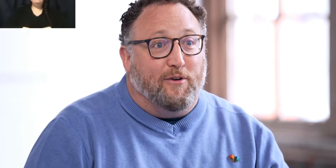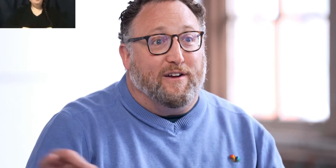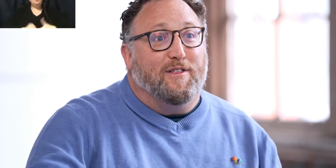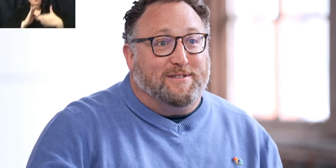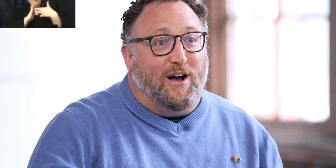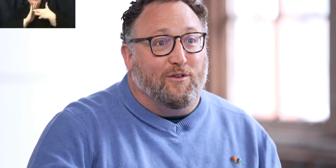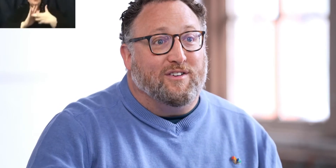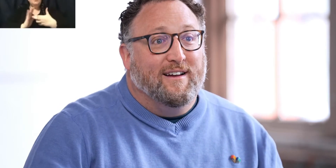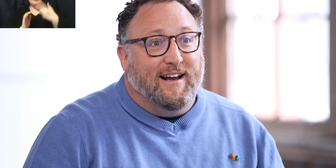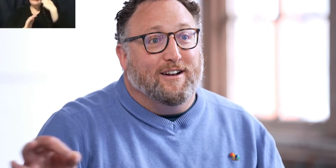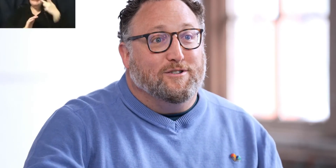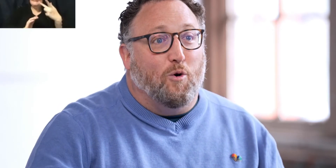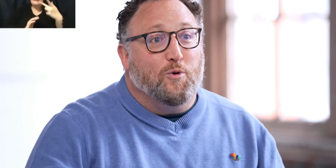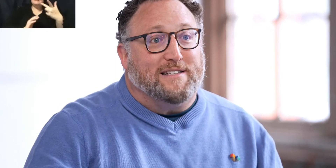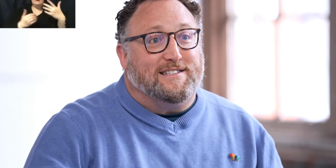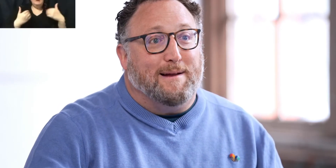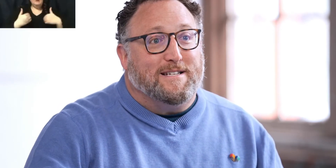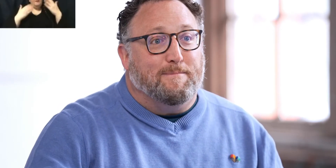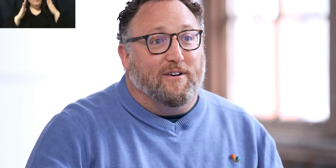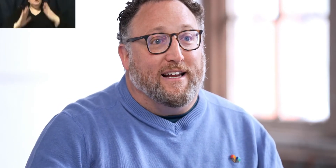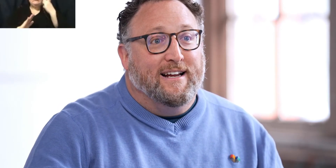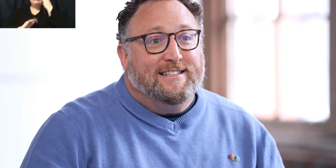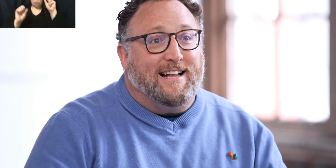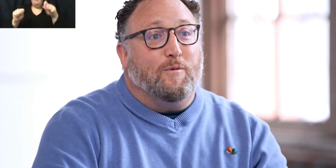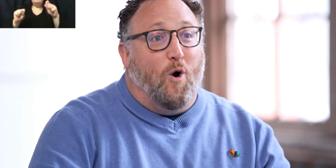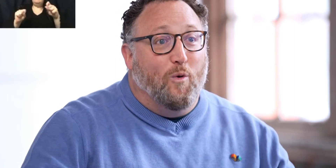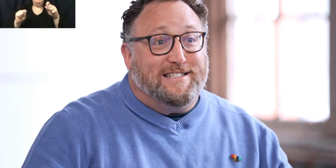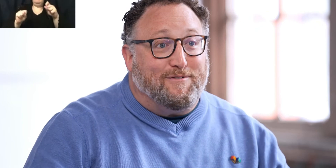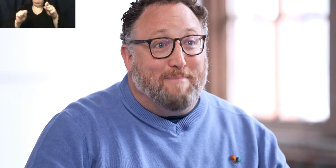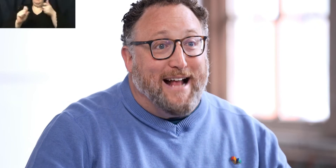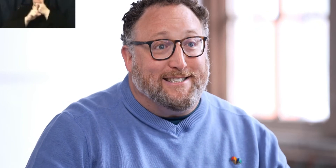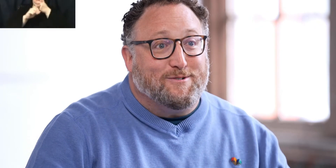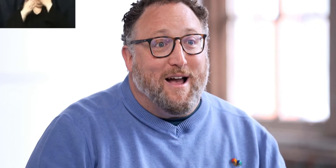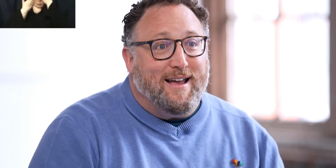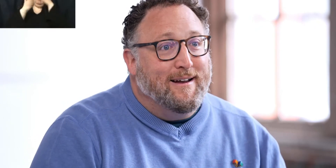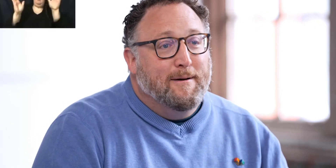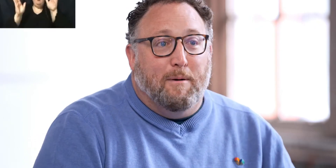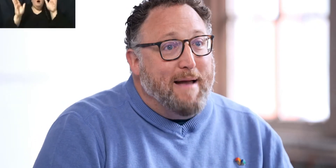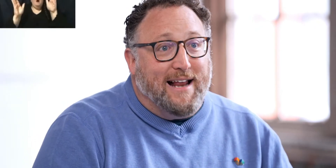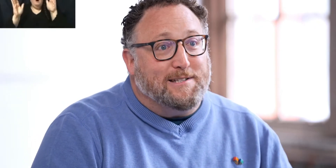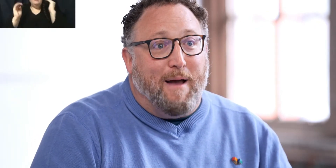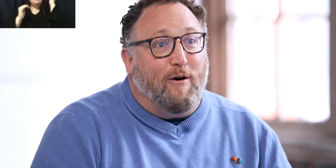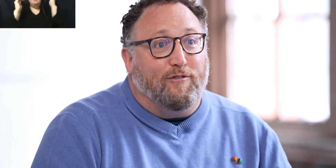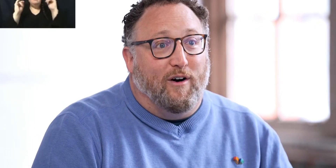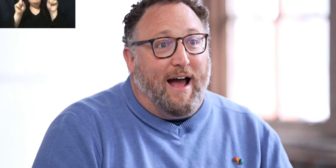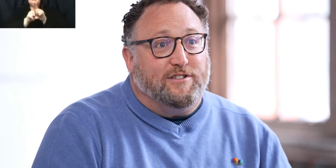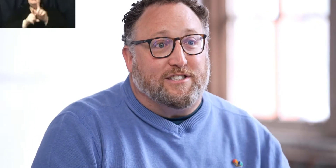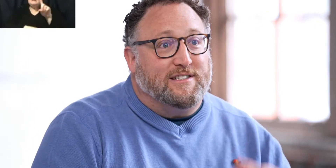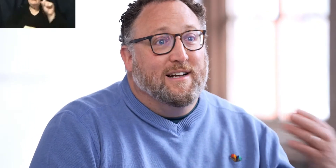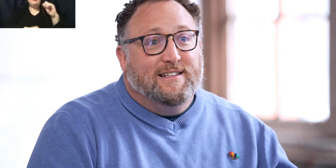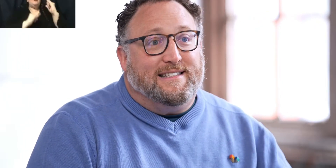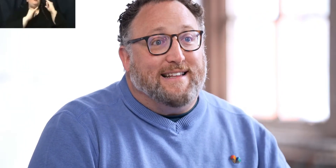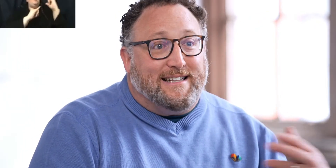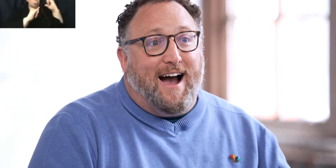possibility for themselves and an adult who has the same disability. It's not that we always have to match this way, but man is it powerful and I've